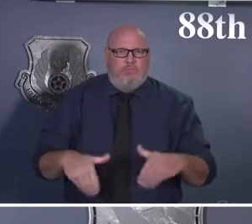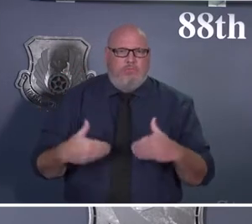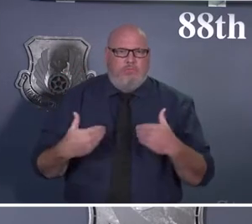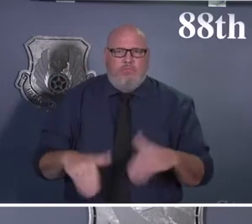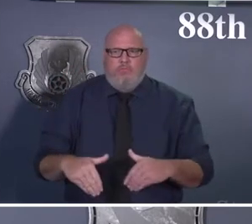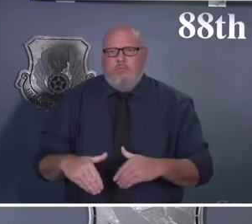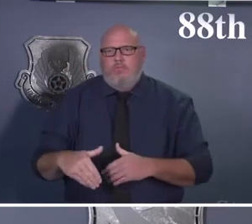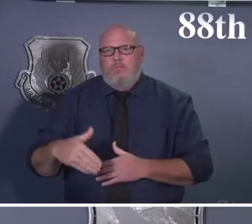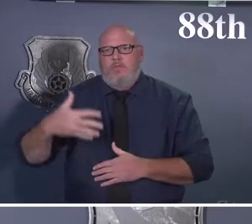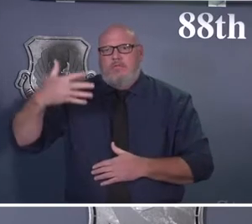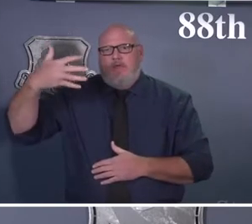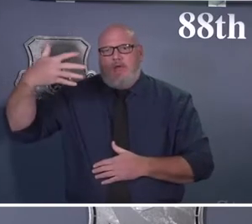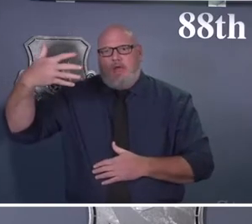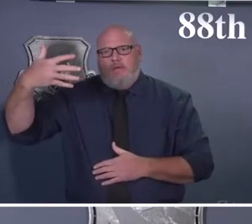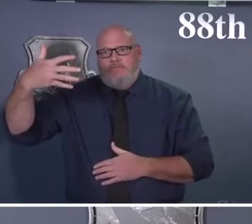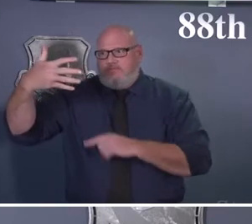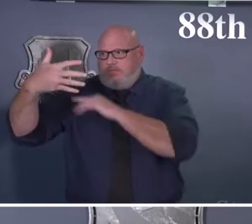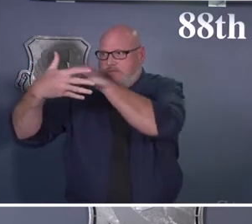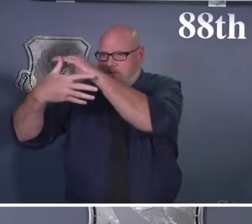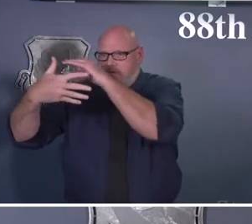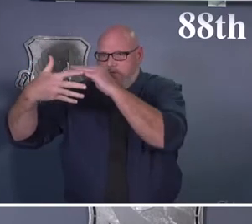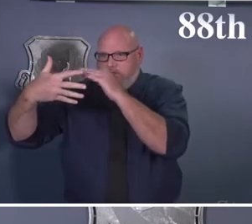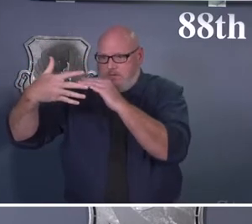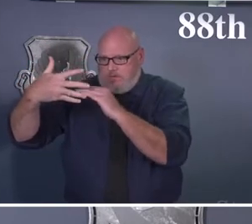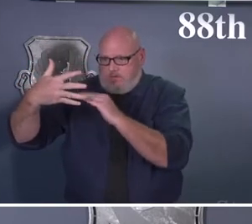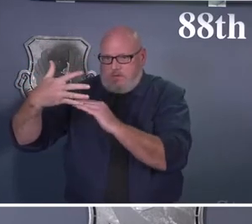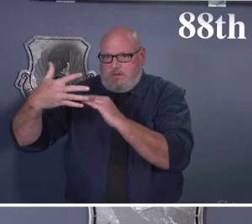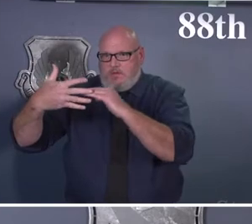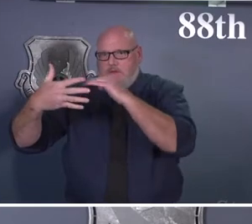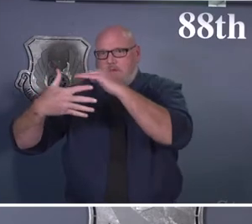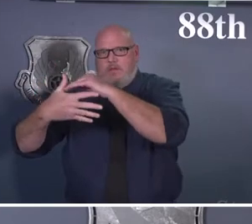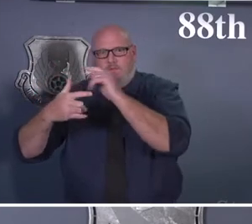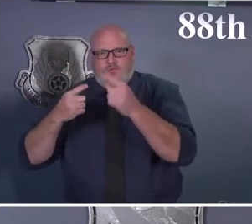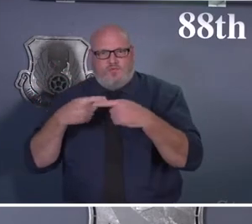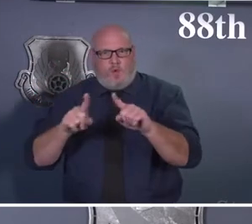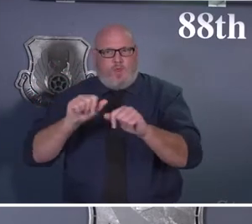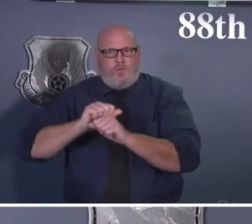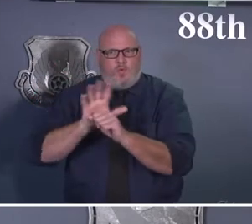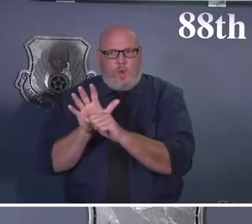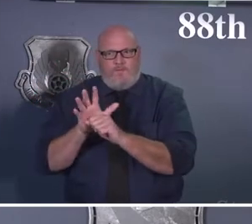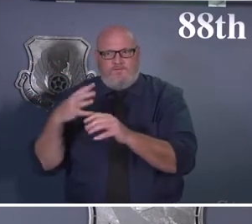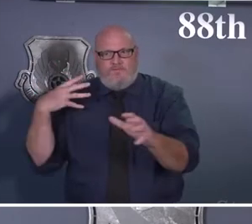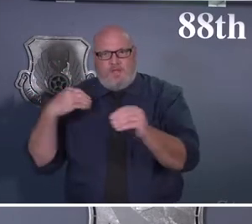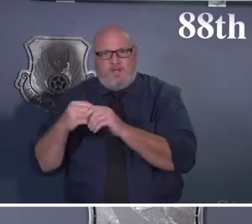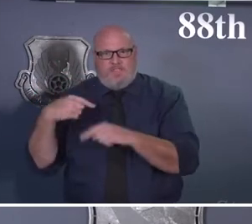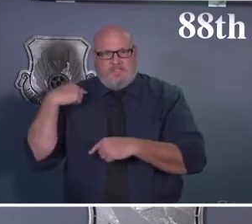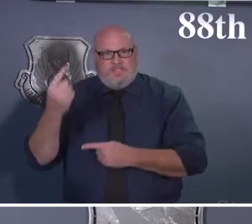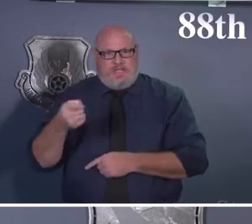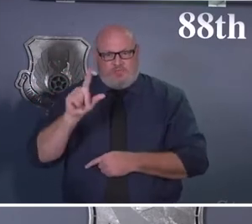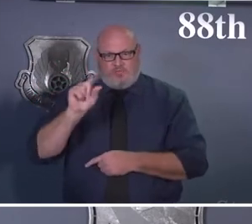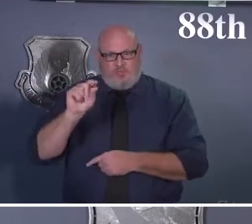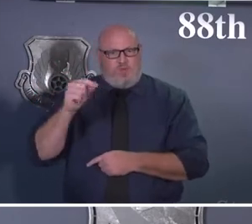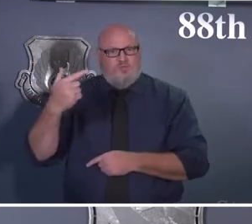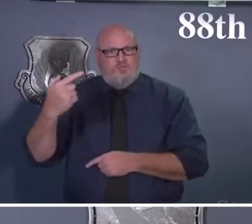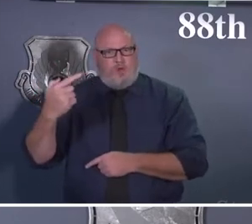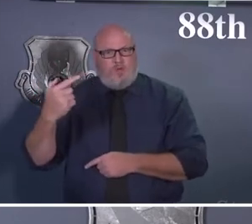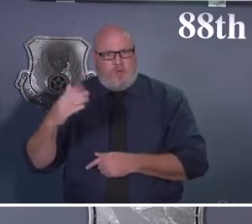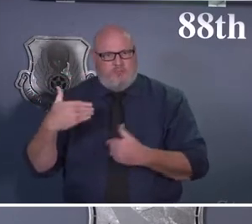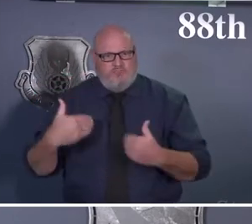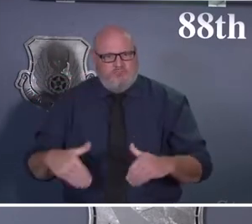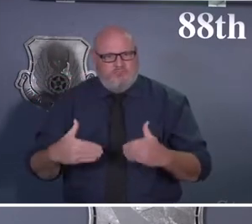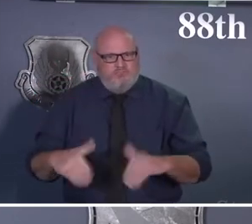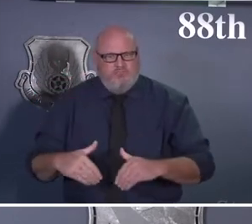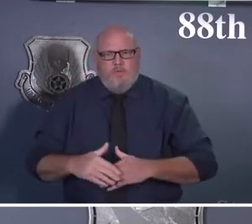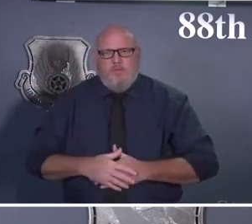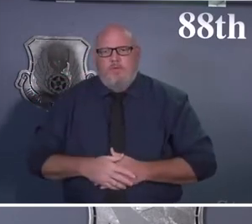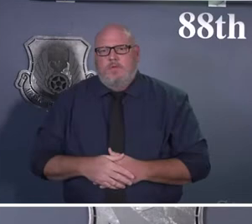our public health team in the month of June. And that's June of 21. And then we started to see an increase in cases. And